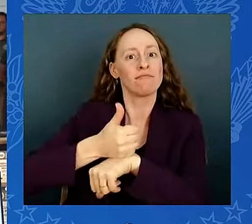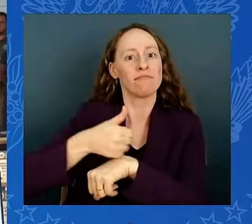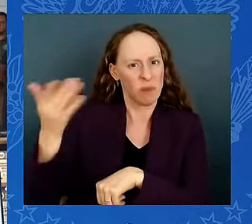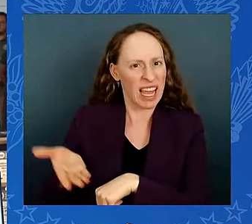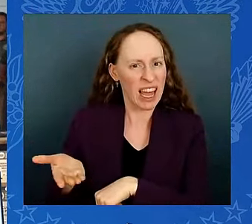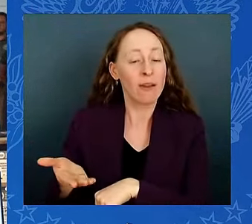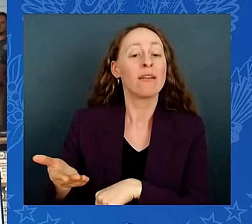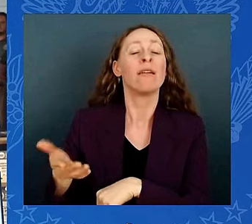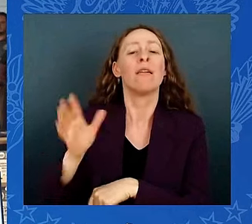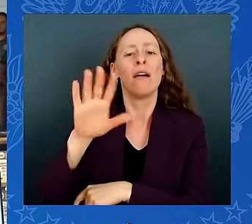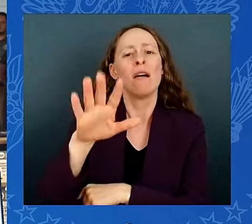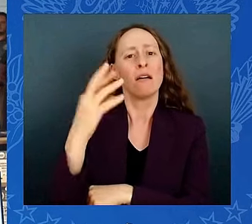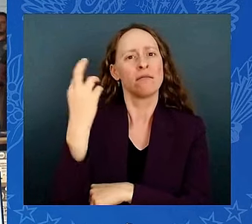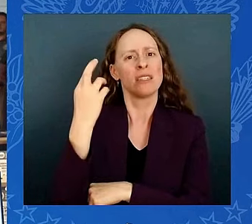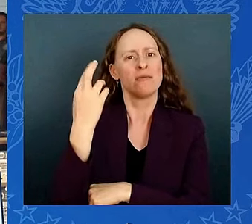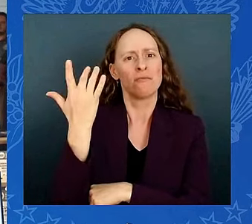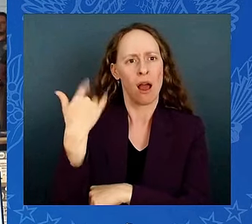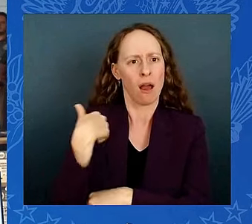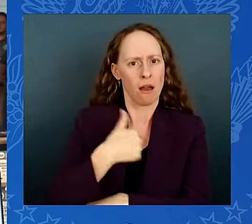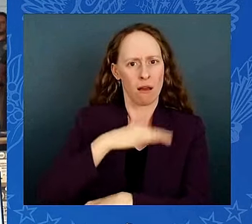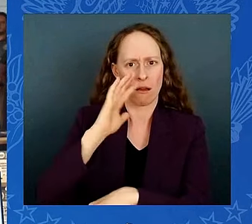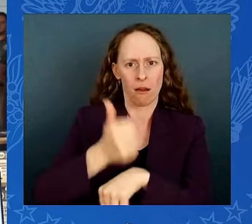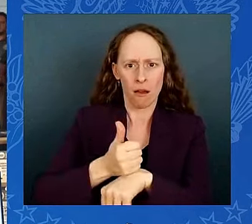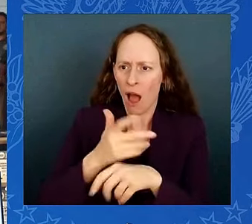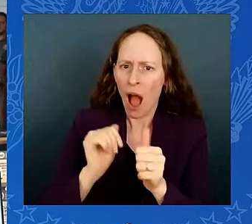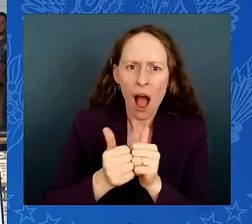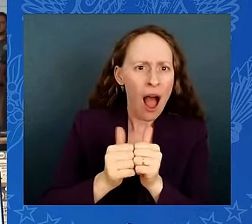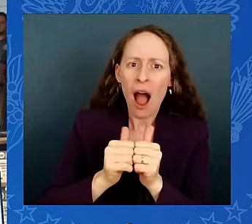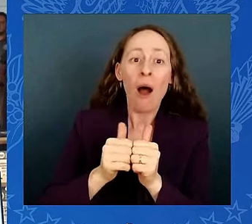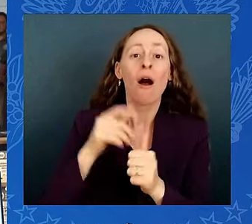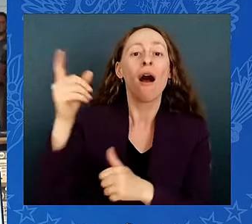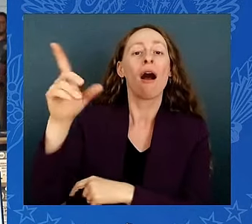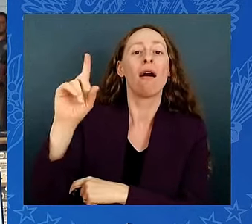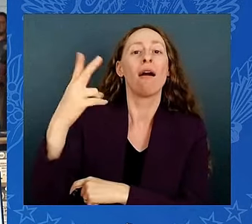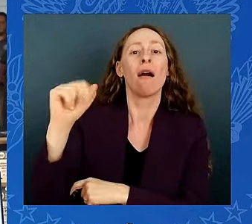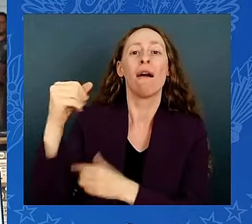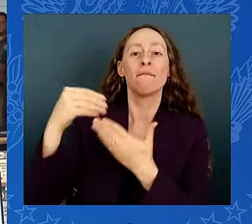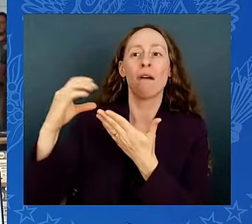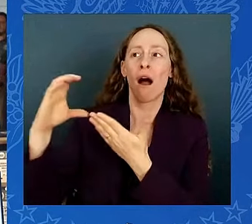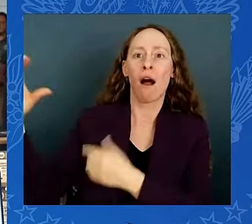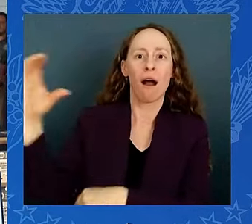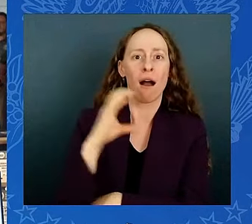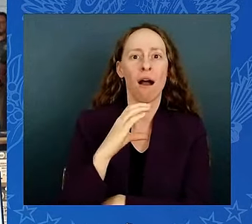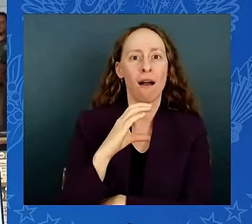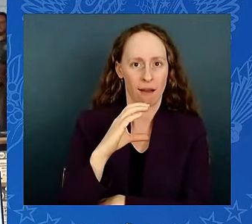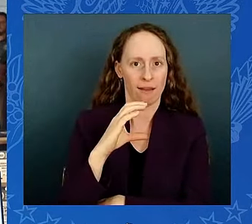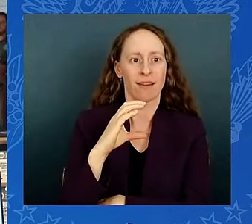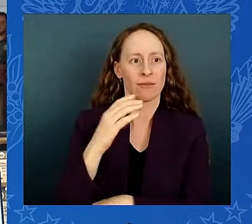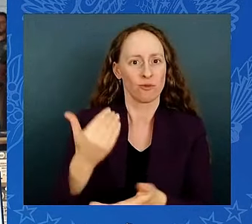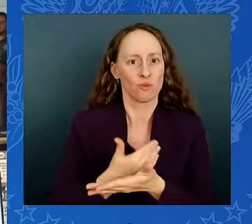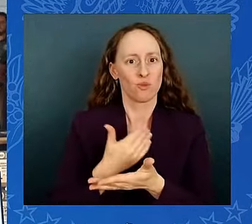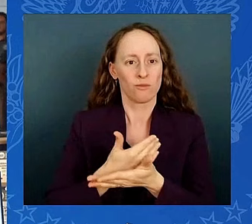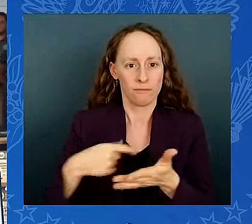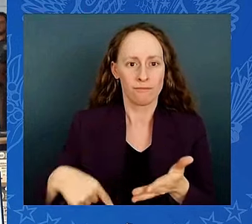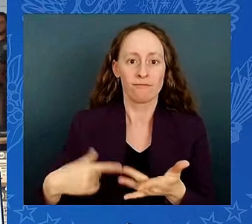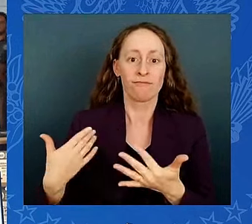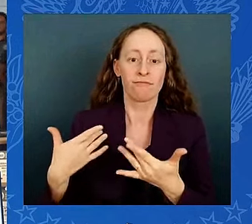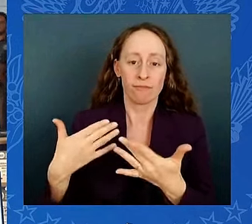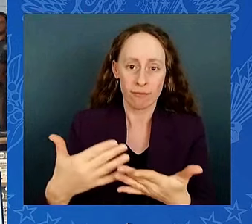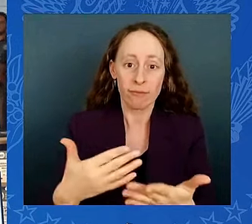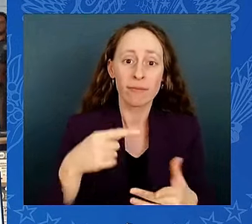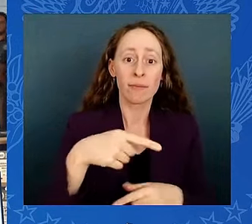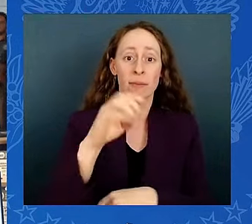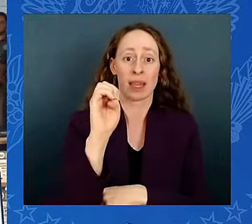I want to thank all of the members of the EOC team that you see behind us, Mr. President. They work daily with